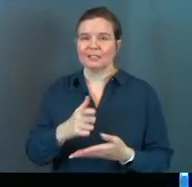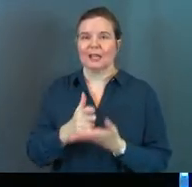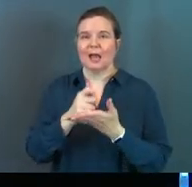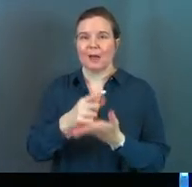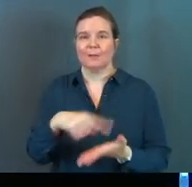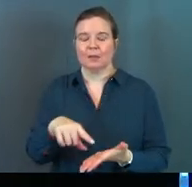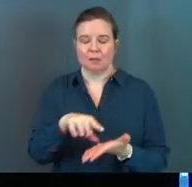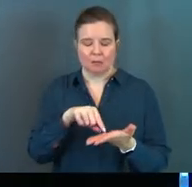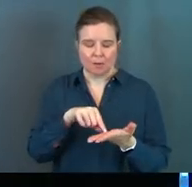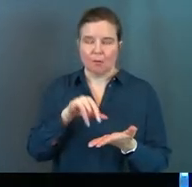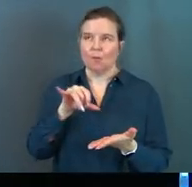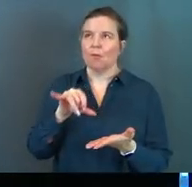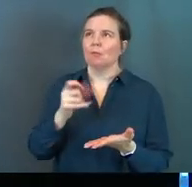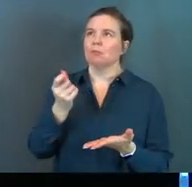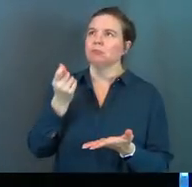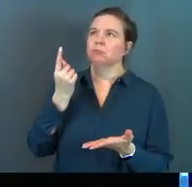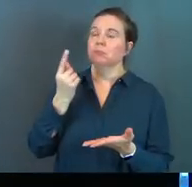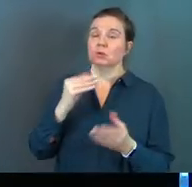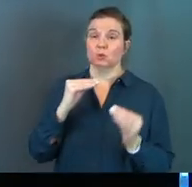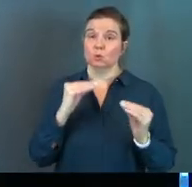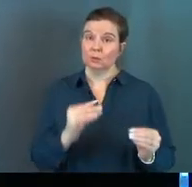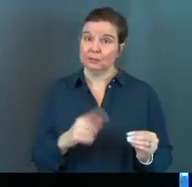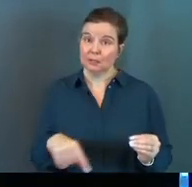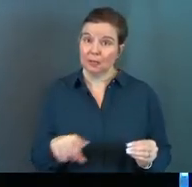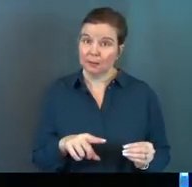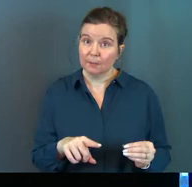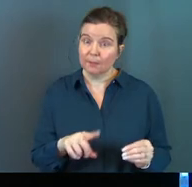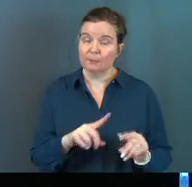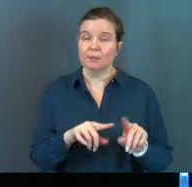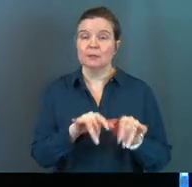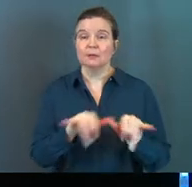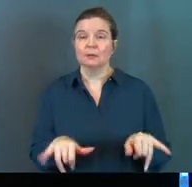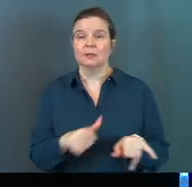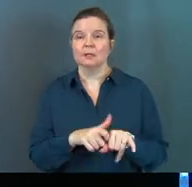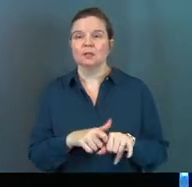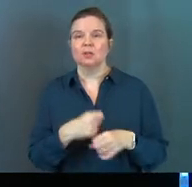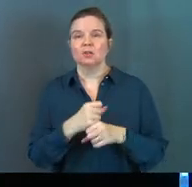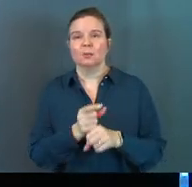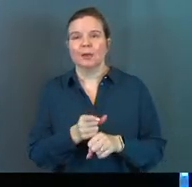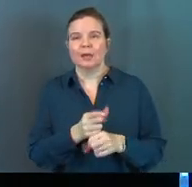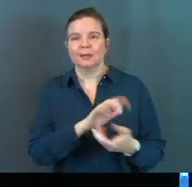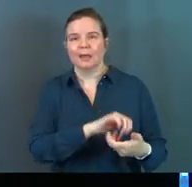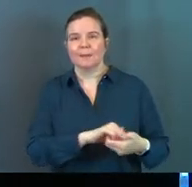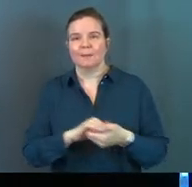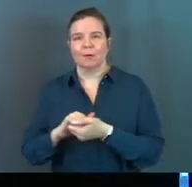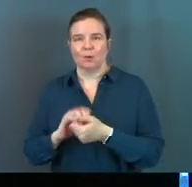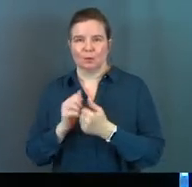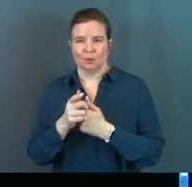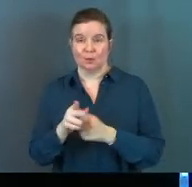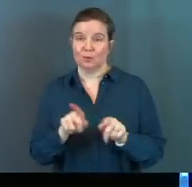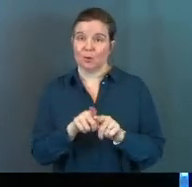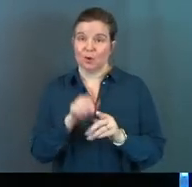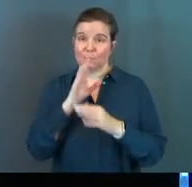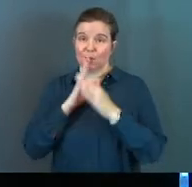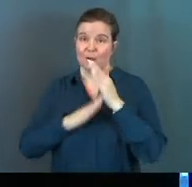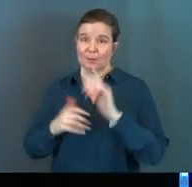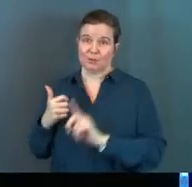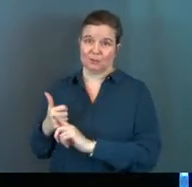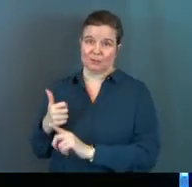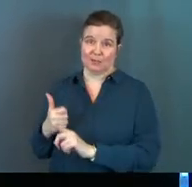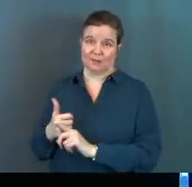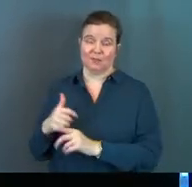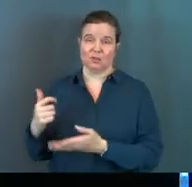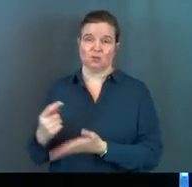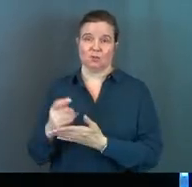helping them understand. Not only are you training them, but you're making them partners with you. You're also humbling yourself